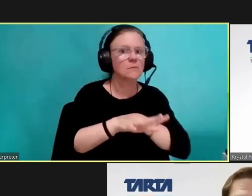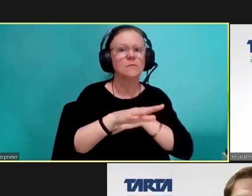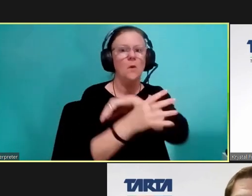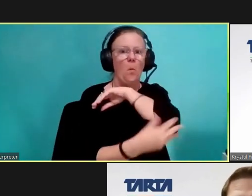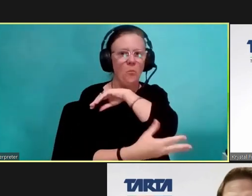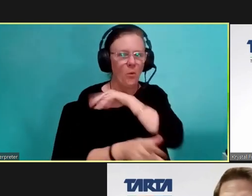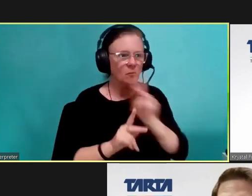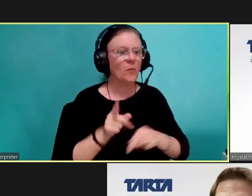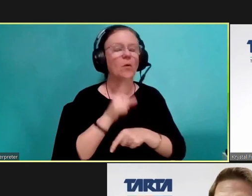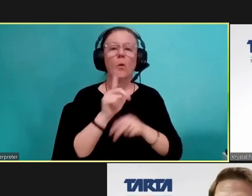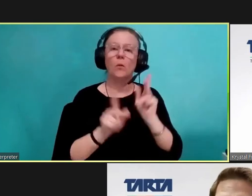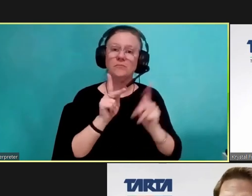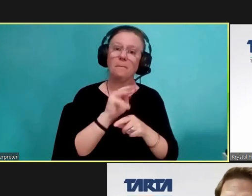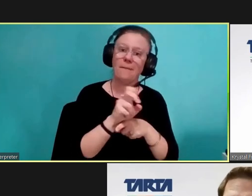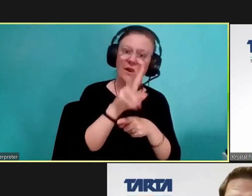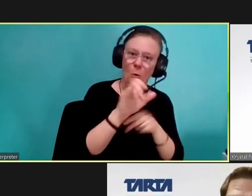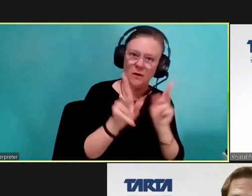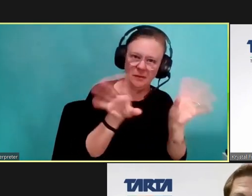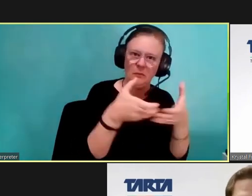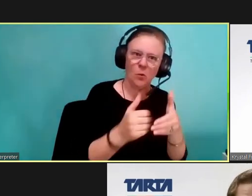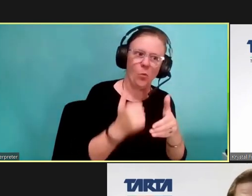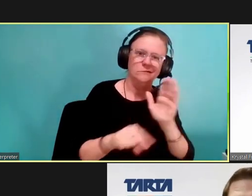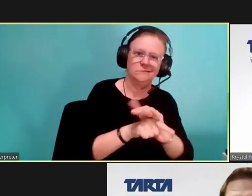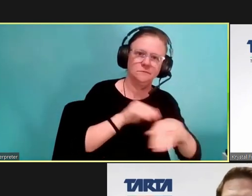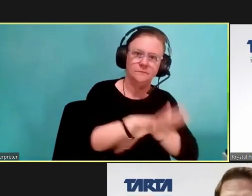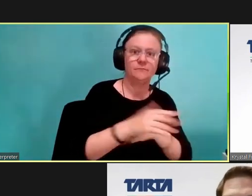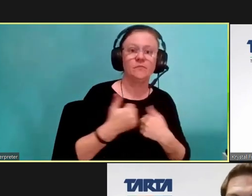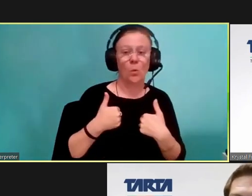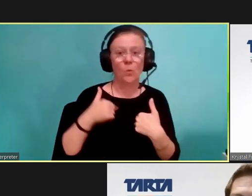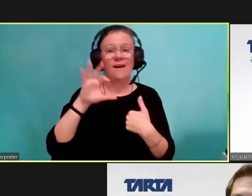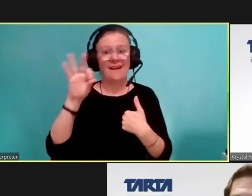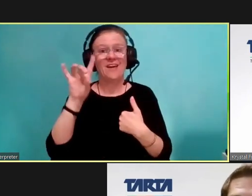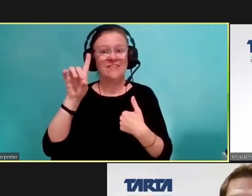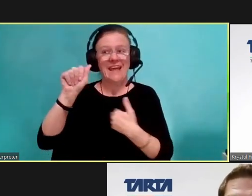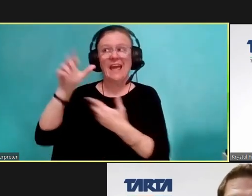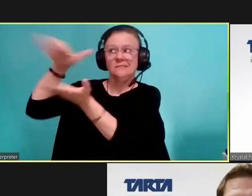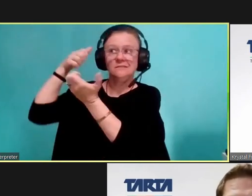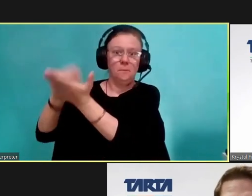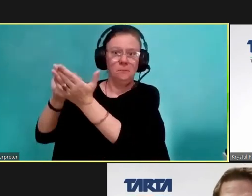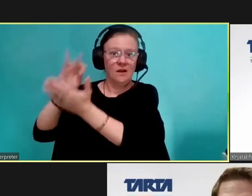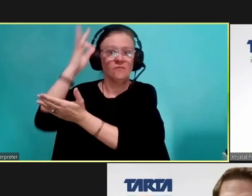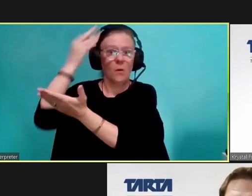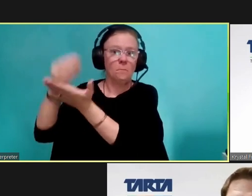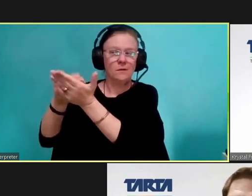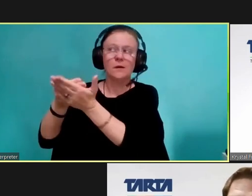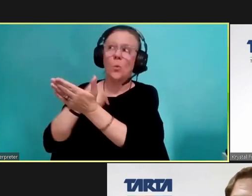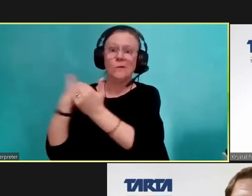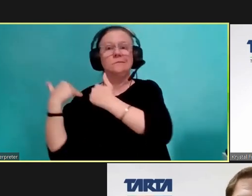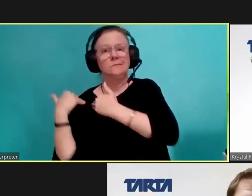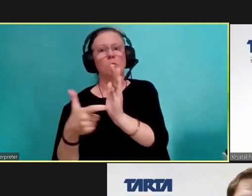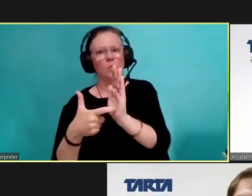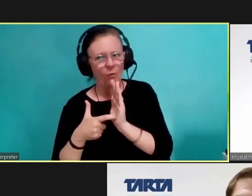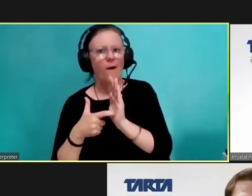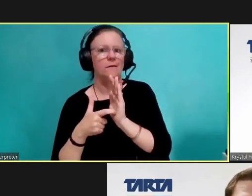from being adversely affected. As an FTA grantee, Tarta is responsible for having a Title VI program which